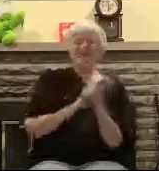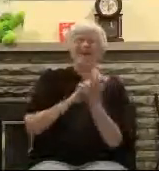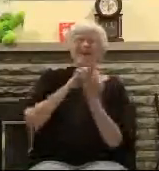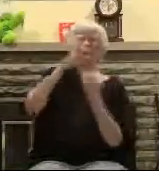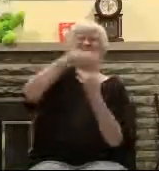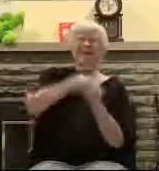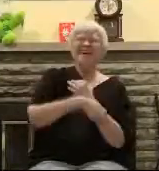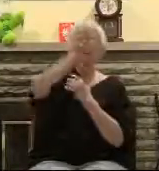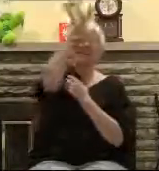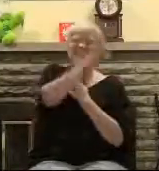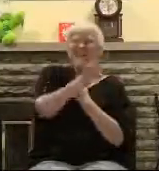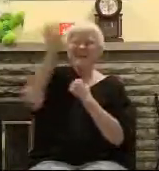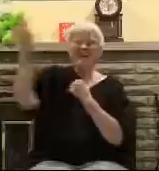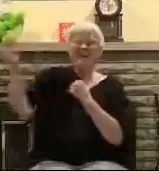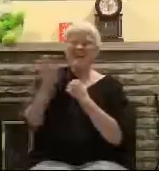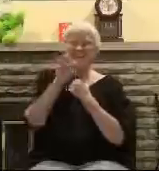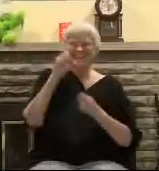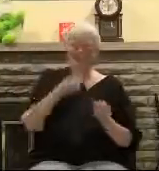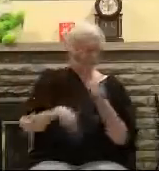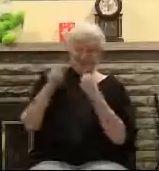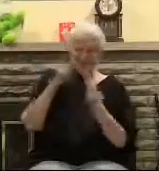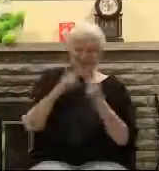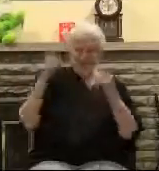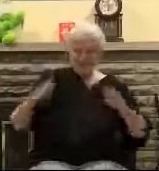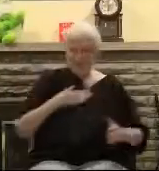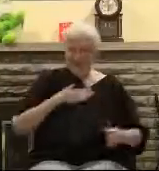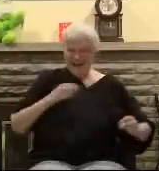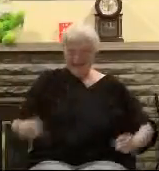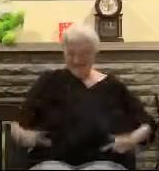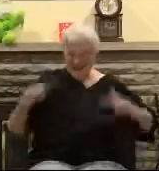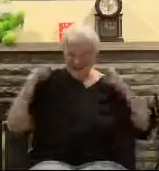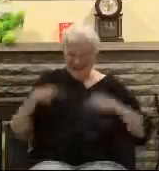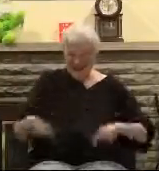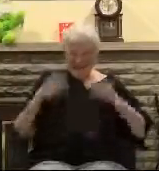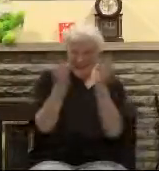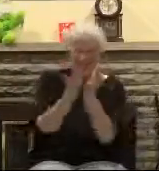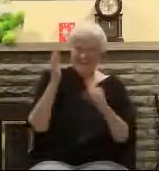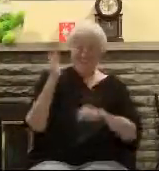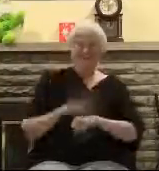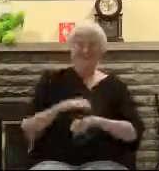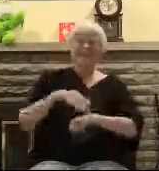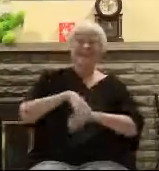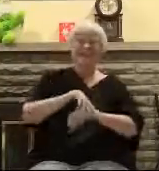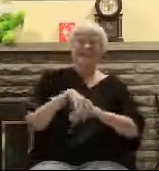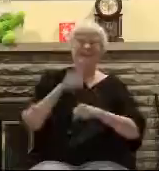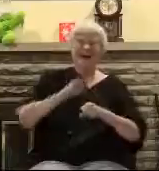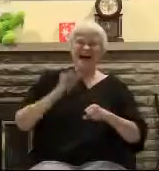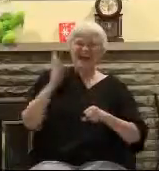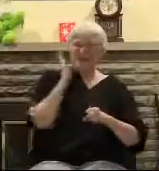cherish So old rugged cross Till my